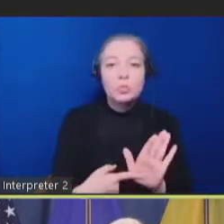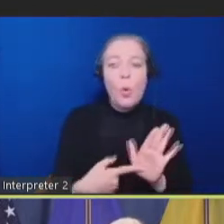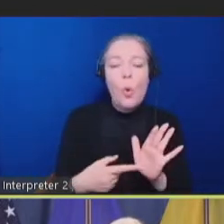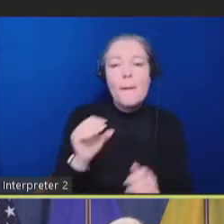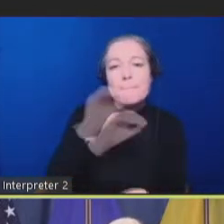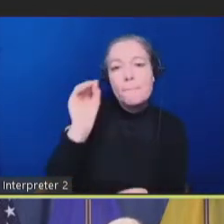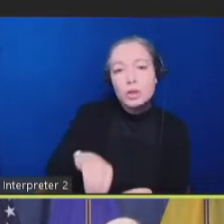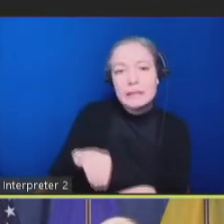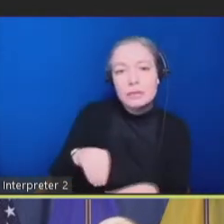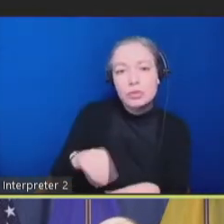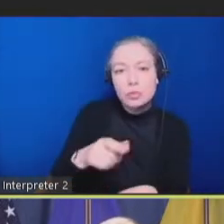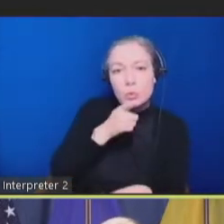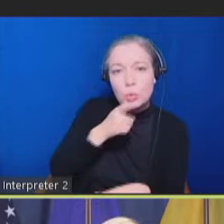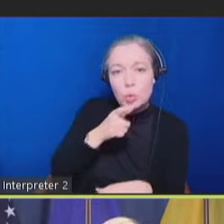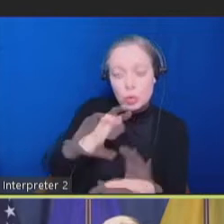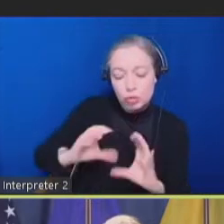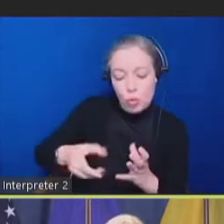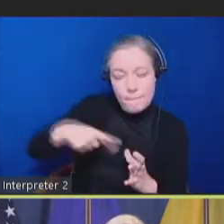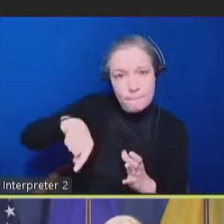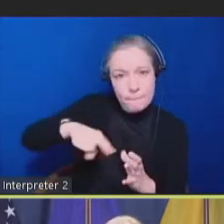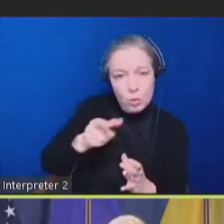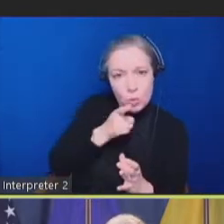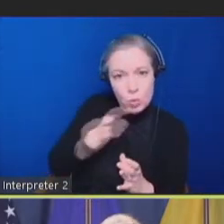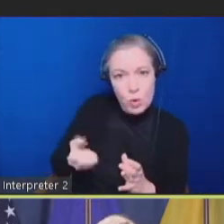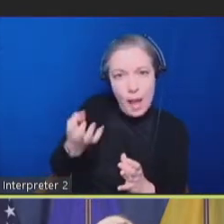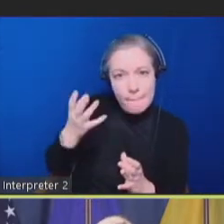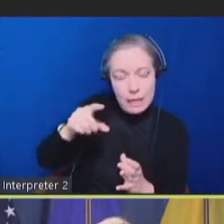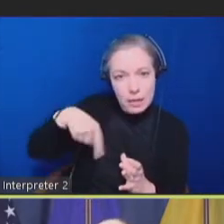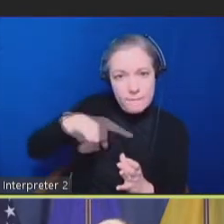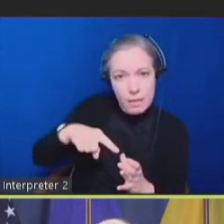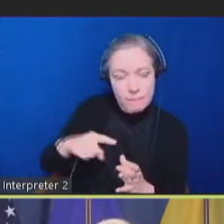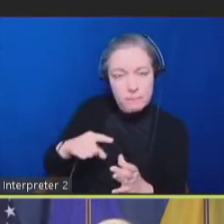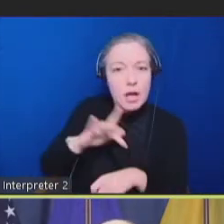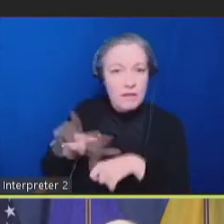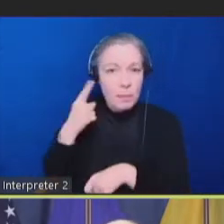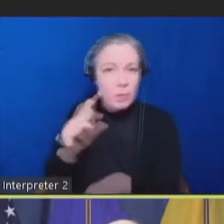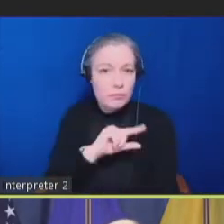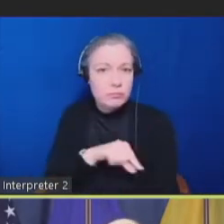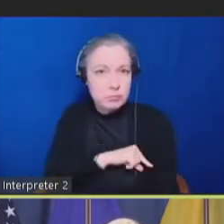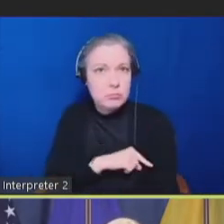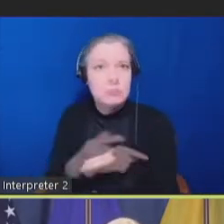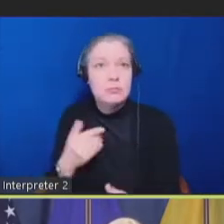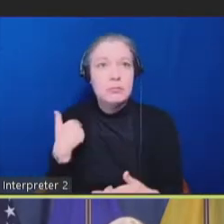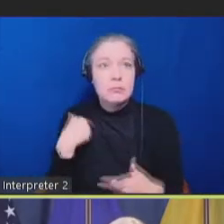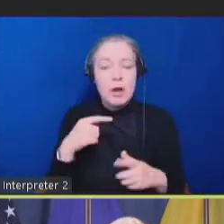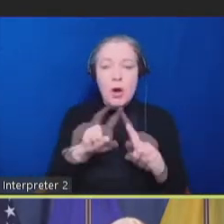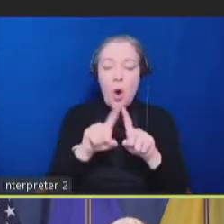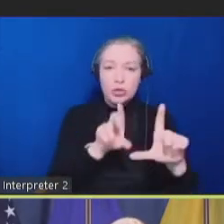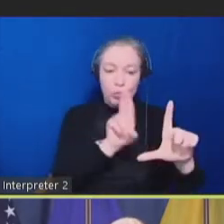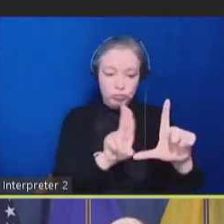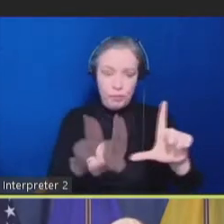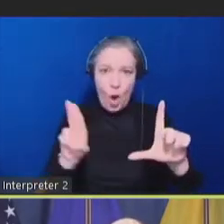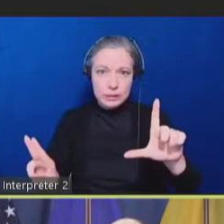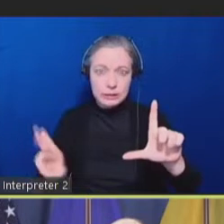available for vaccine in bar graphs. We used alternative text to make it available for people who use screen readers.